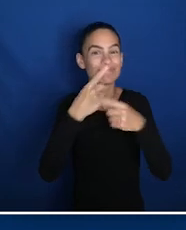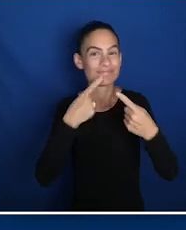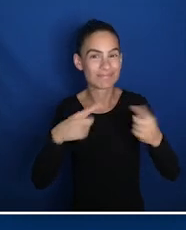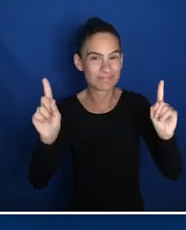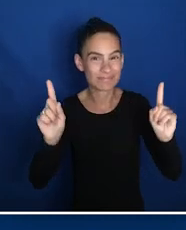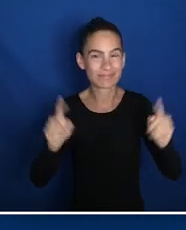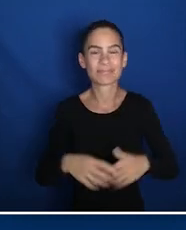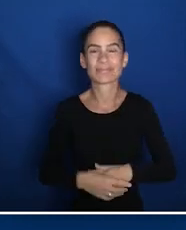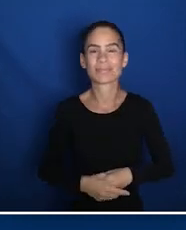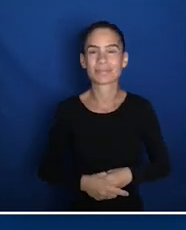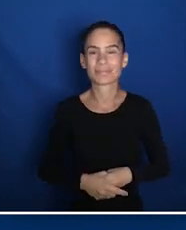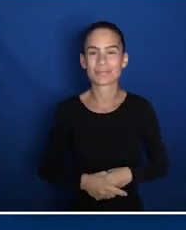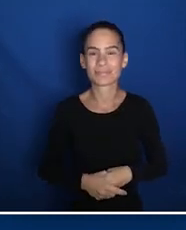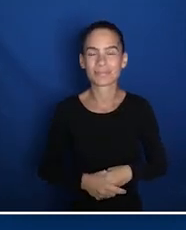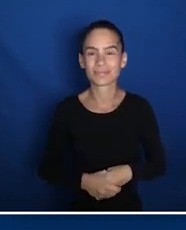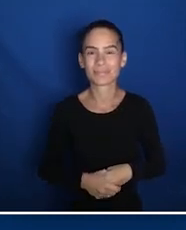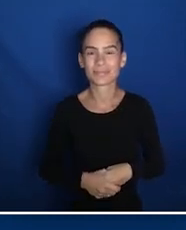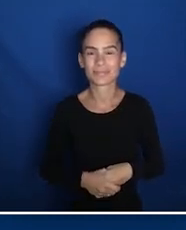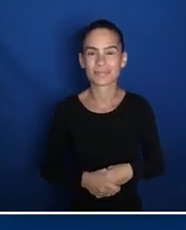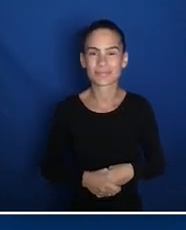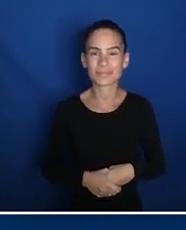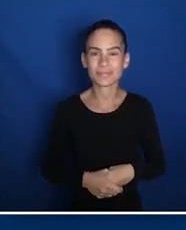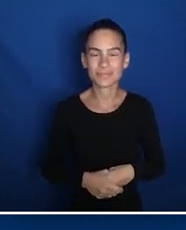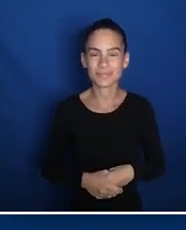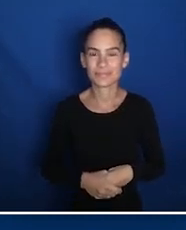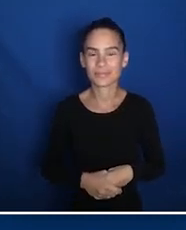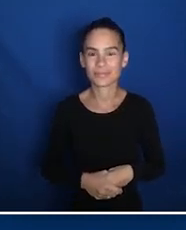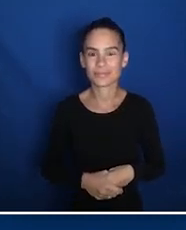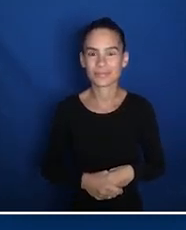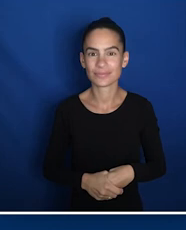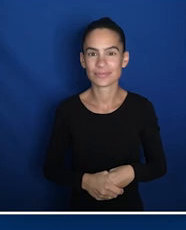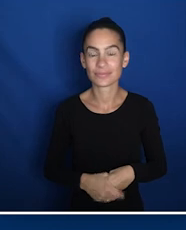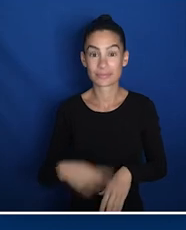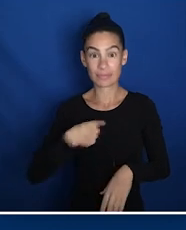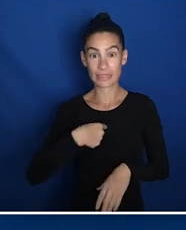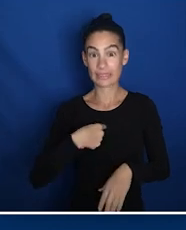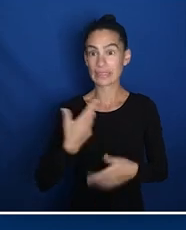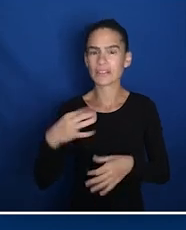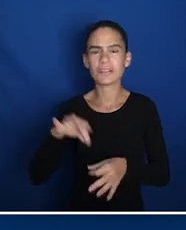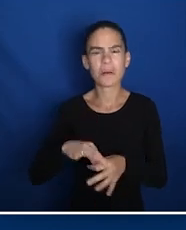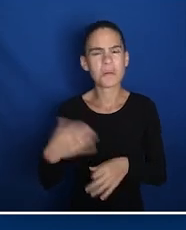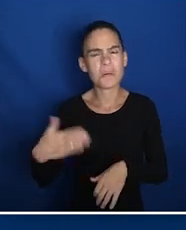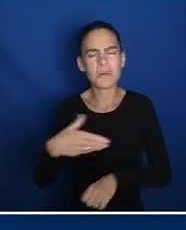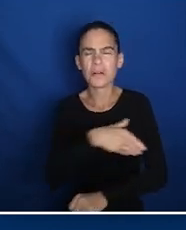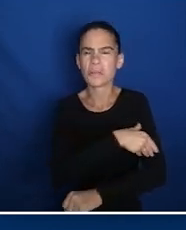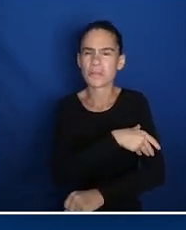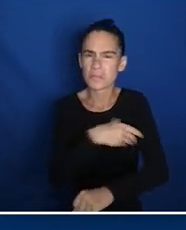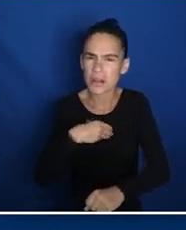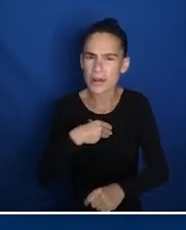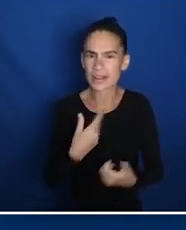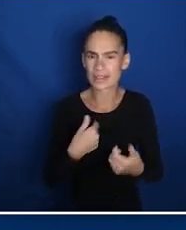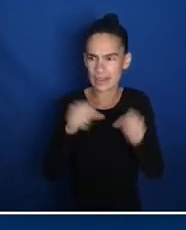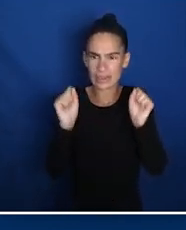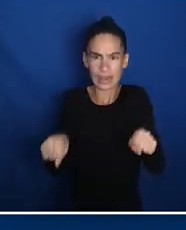The ballot was successfully cast. Andrea places an I voted sticker on her shirt as she exits the voting center. Voting